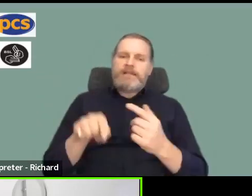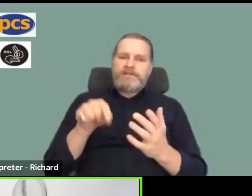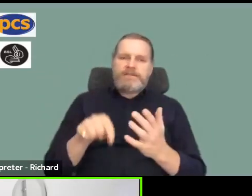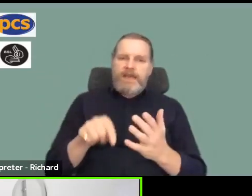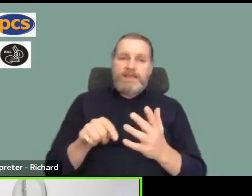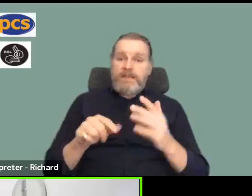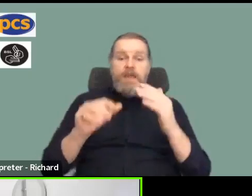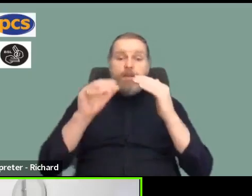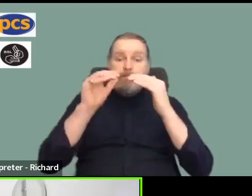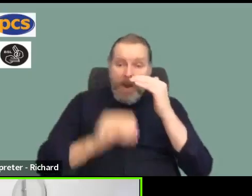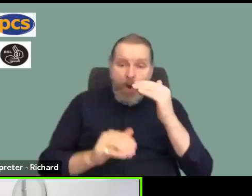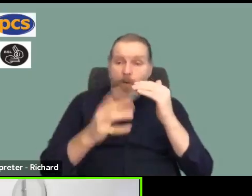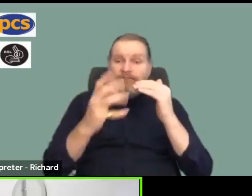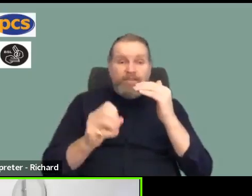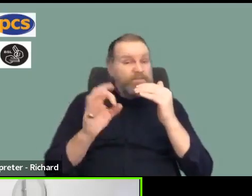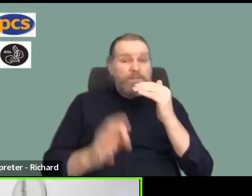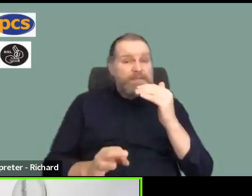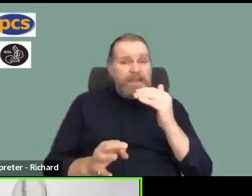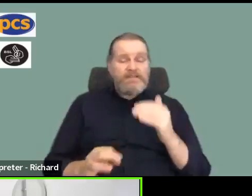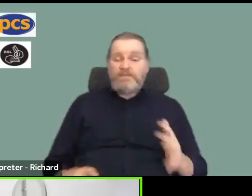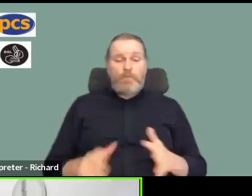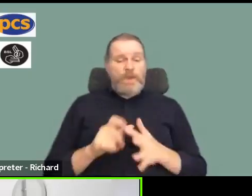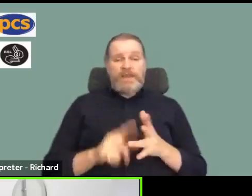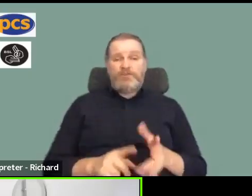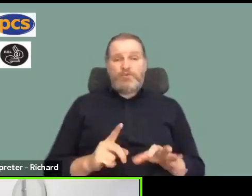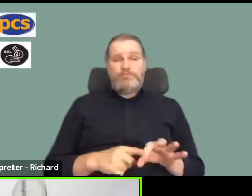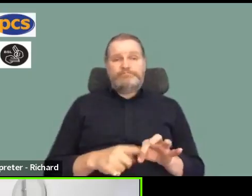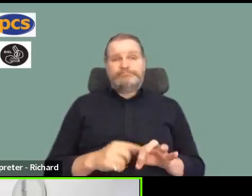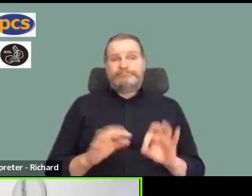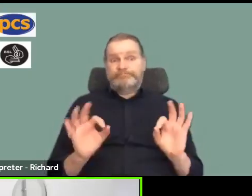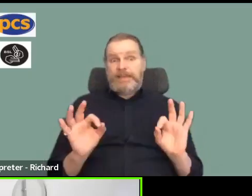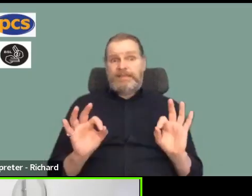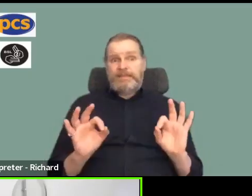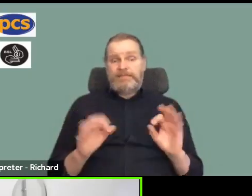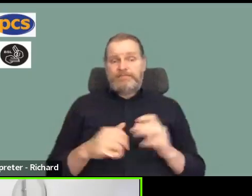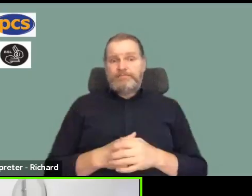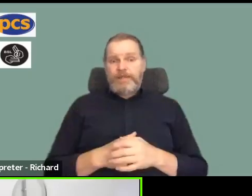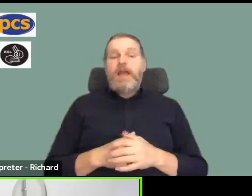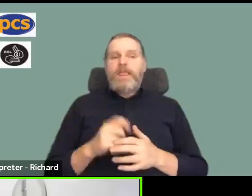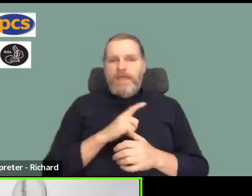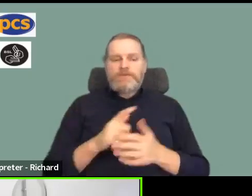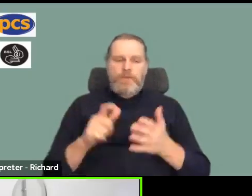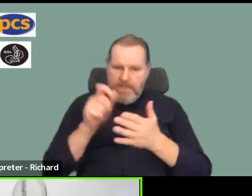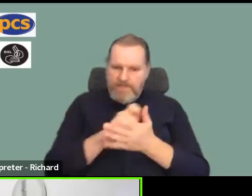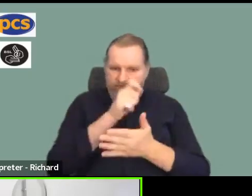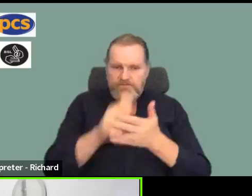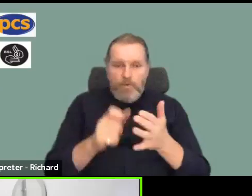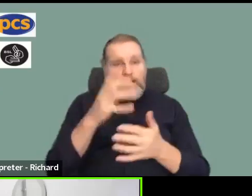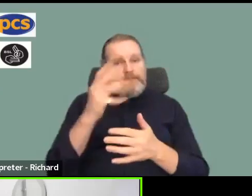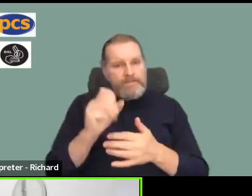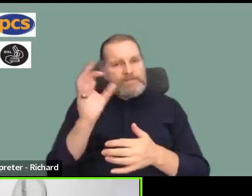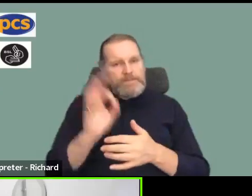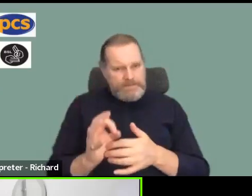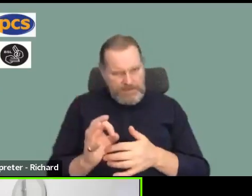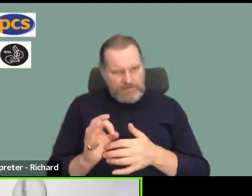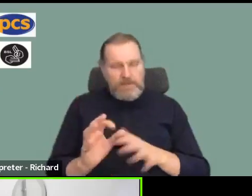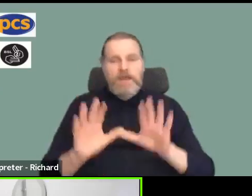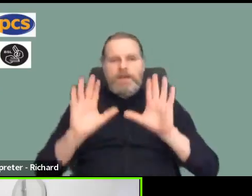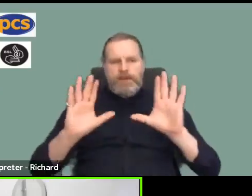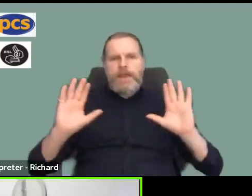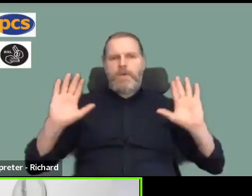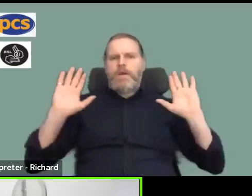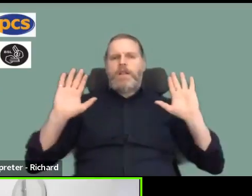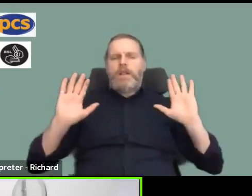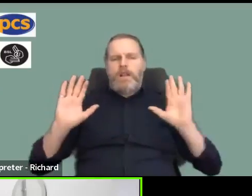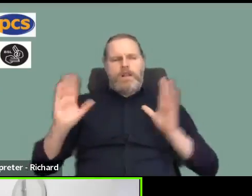does prevent that action without the 50%, which is why it's so important. Mark, do you want to cover off some of